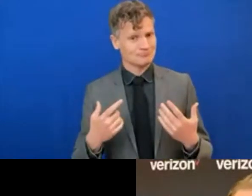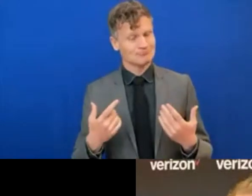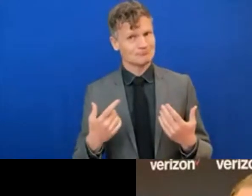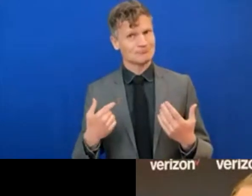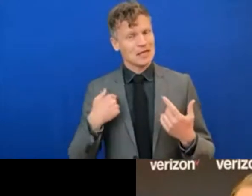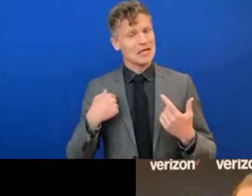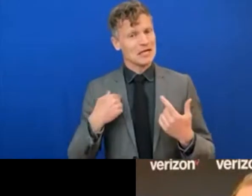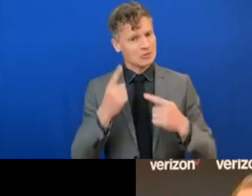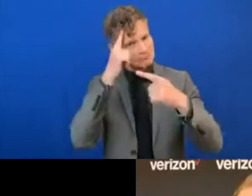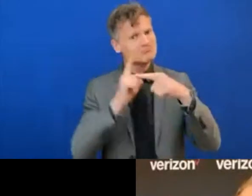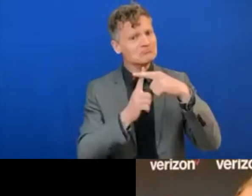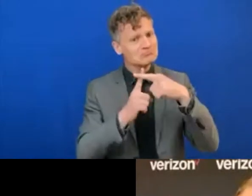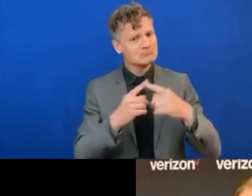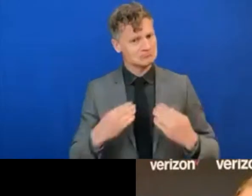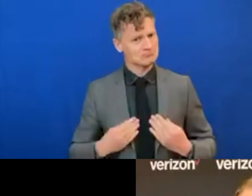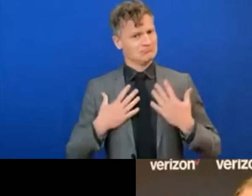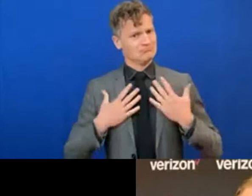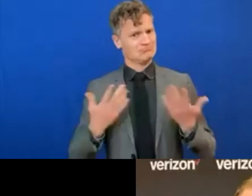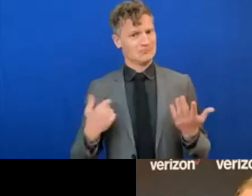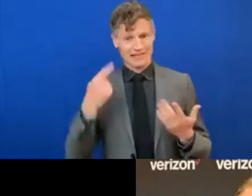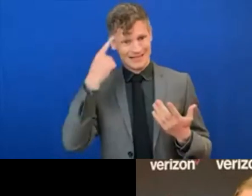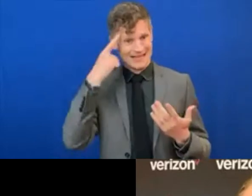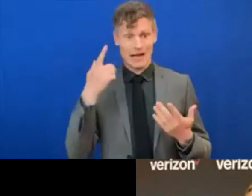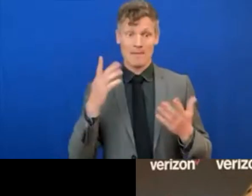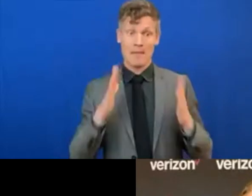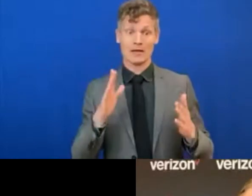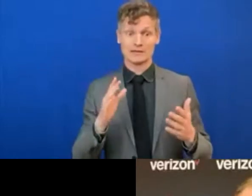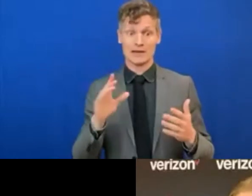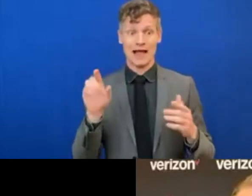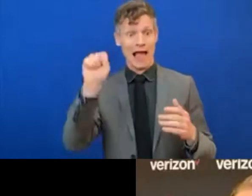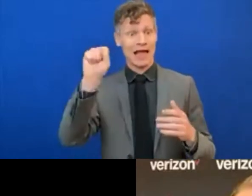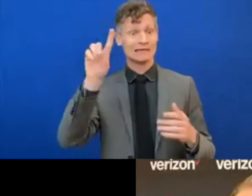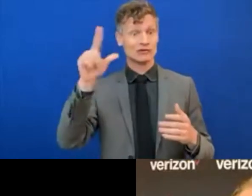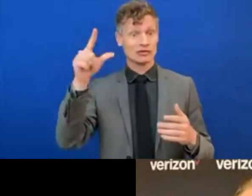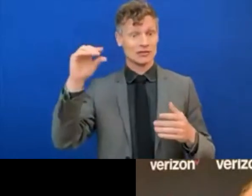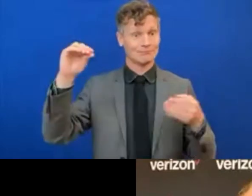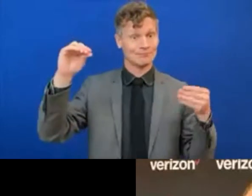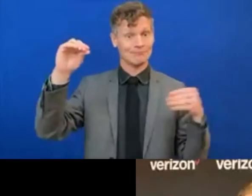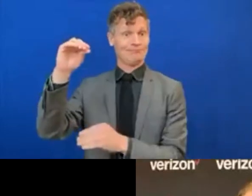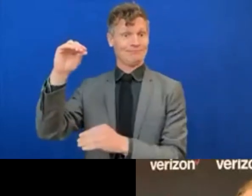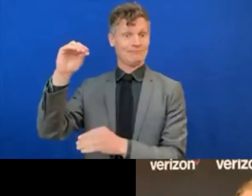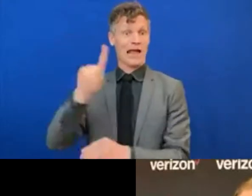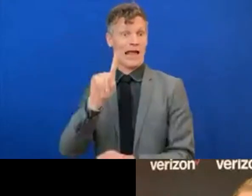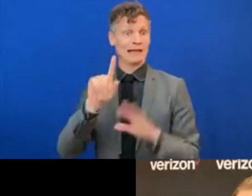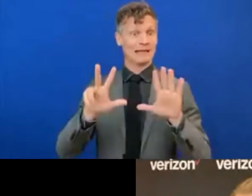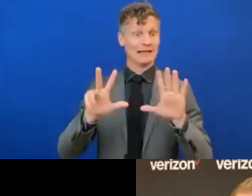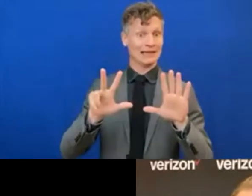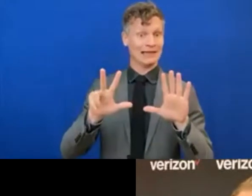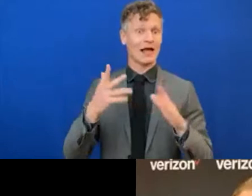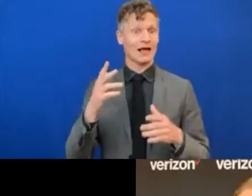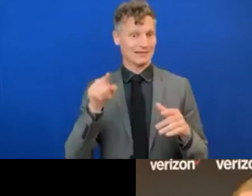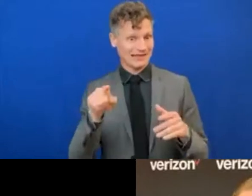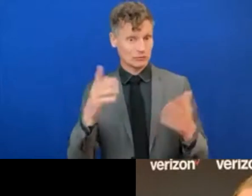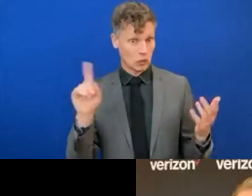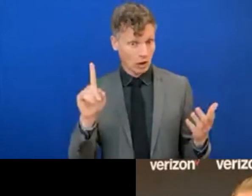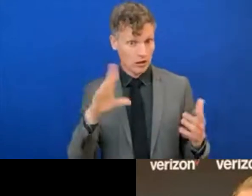the 18th goal of the Sustainable Development Goals. And that's actually connectivity. Now we don't have an 18th goal, but we have